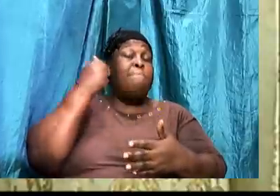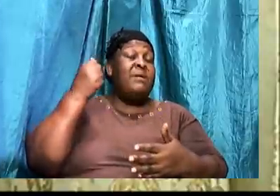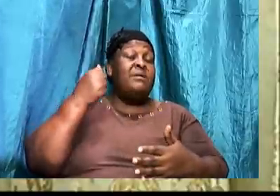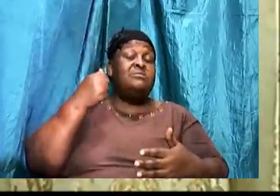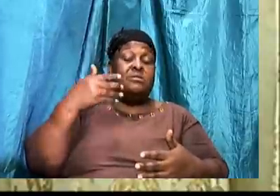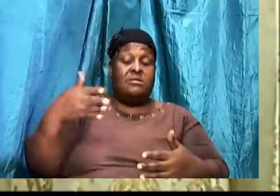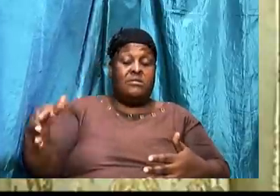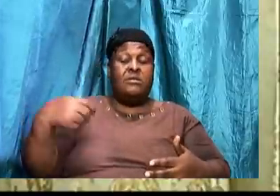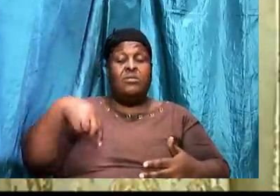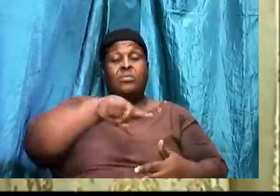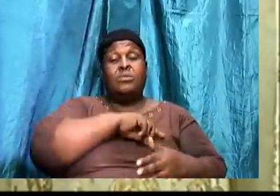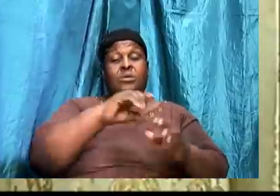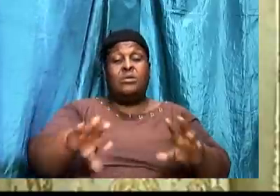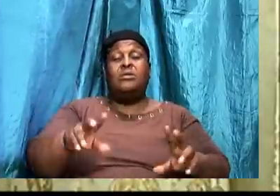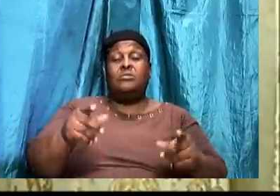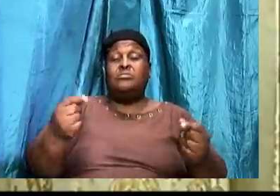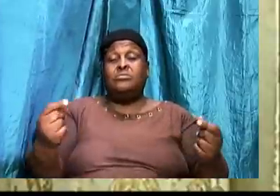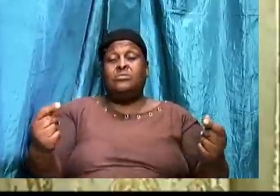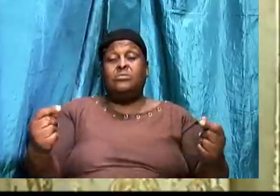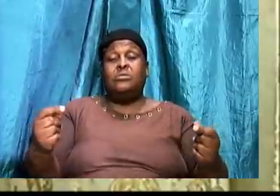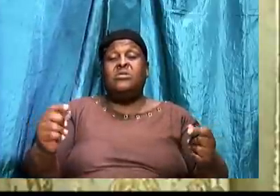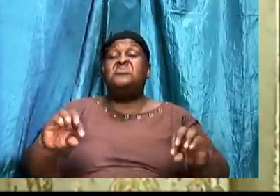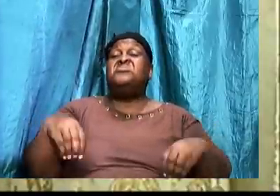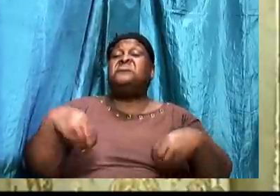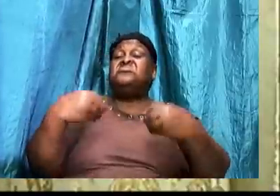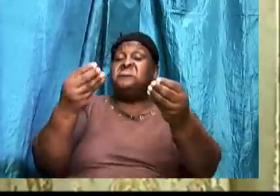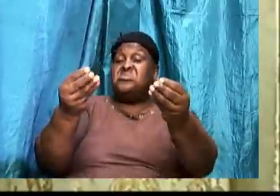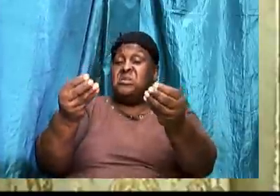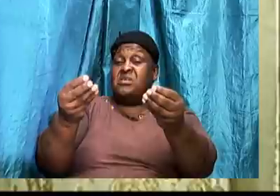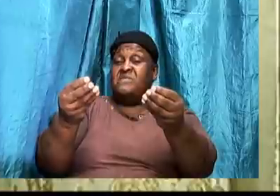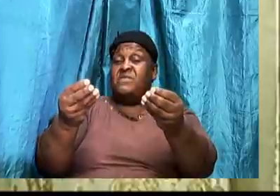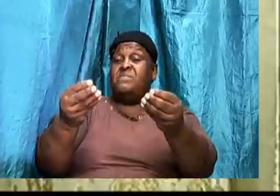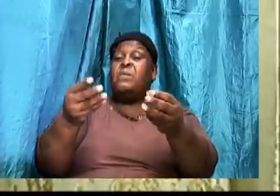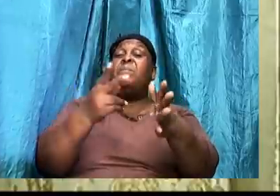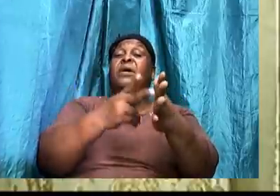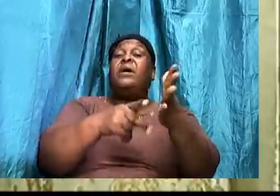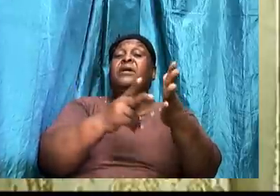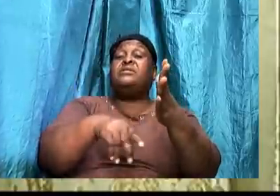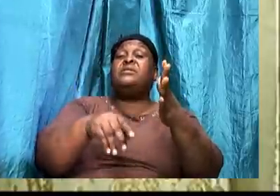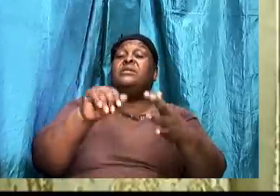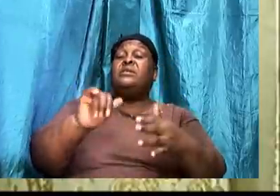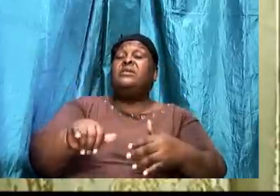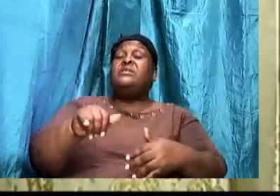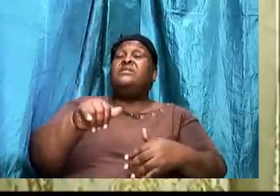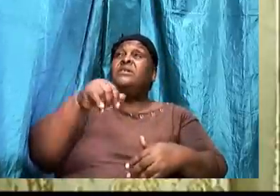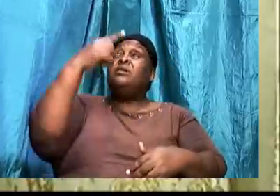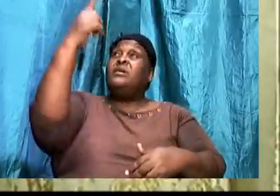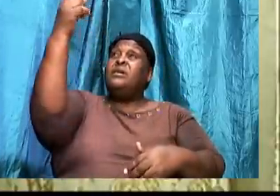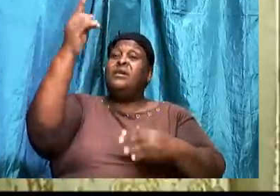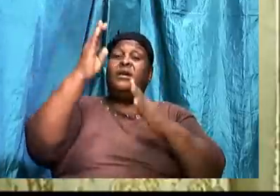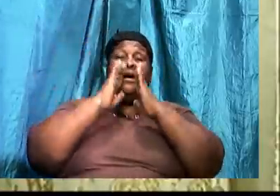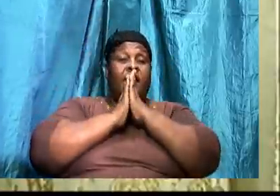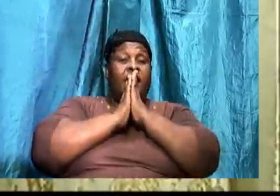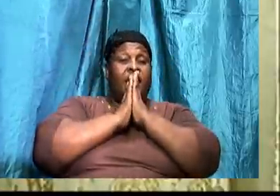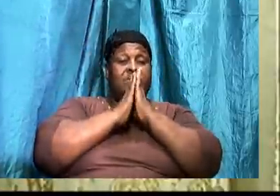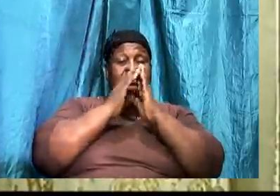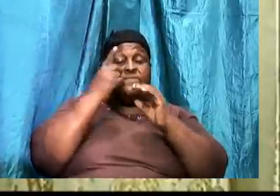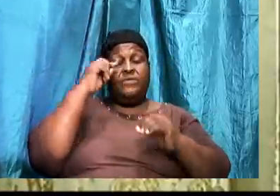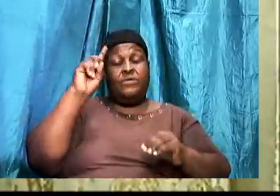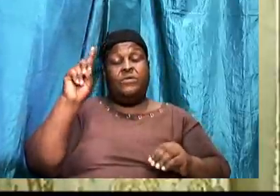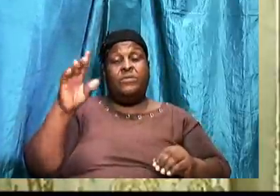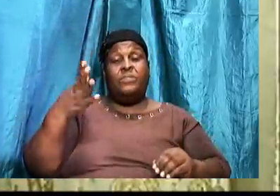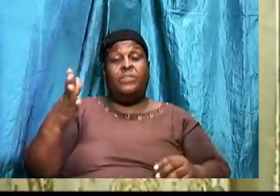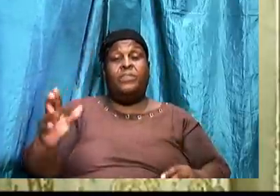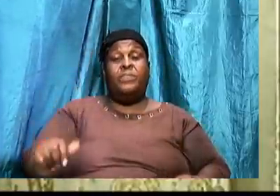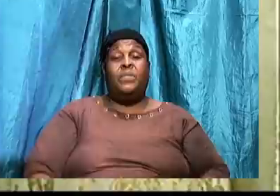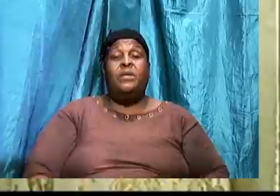can do. Is to give him the portion. That he requires. But deacon.